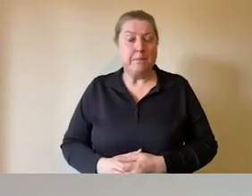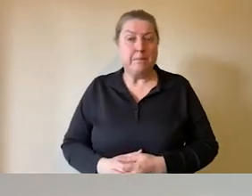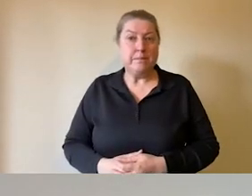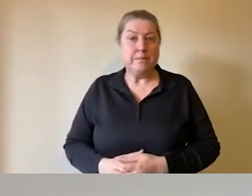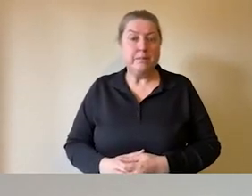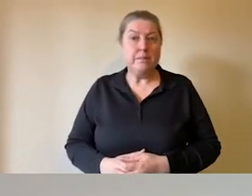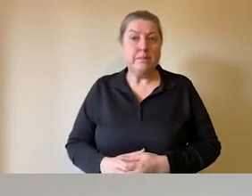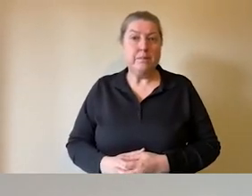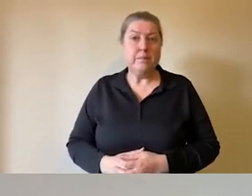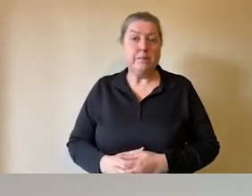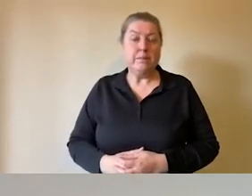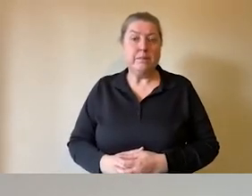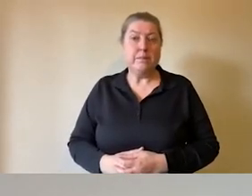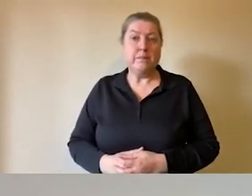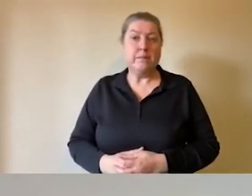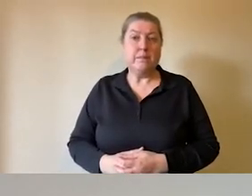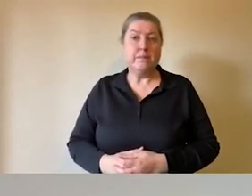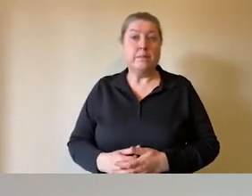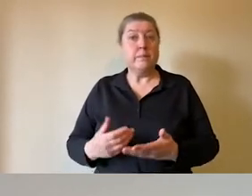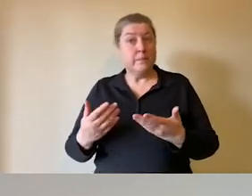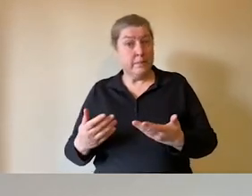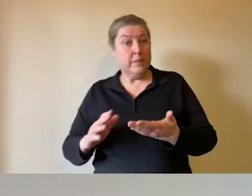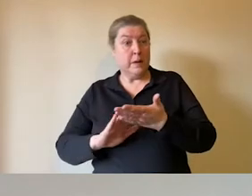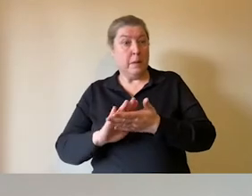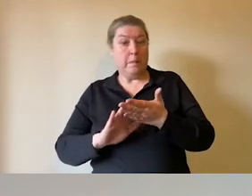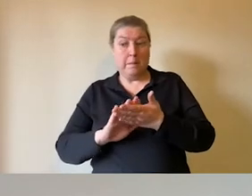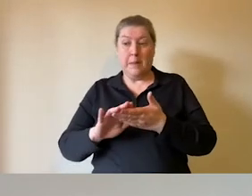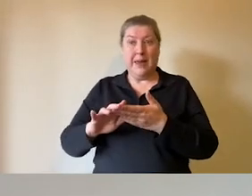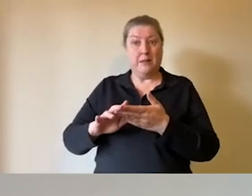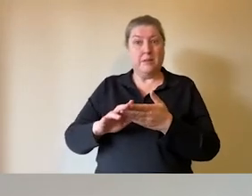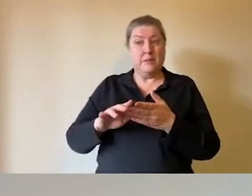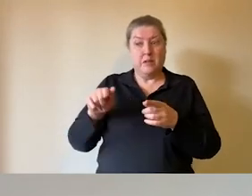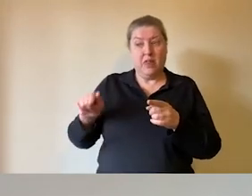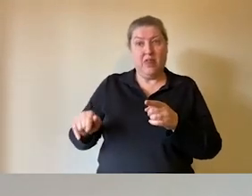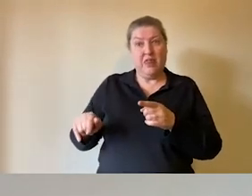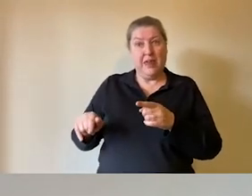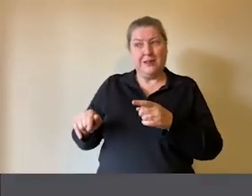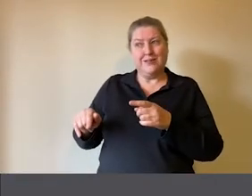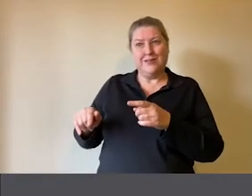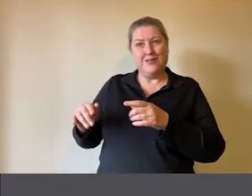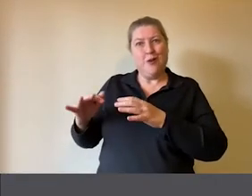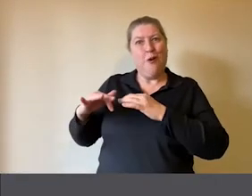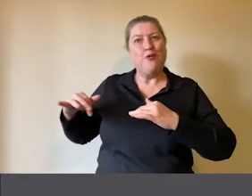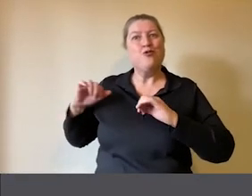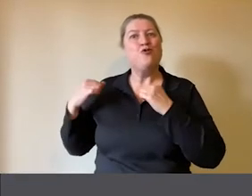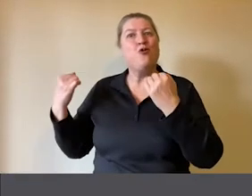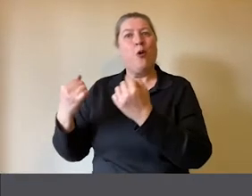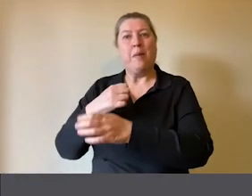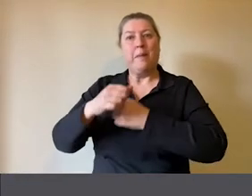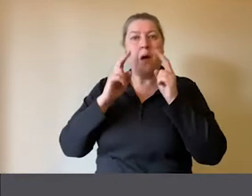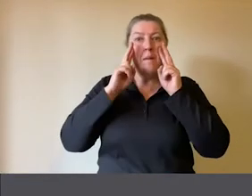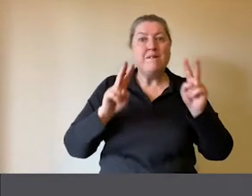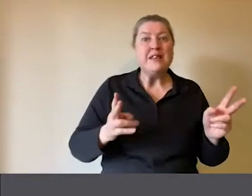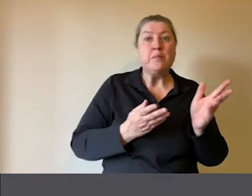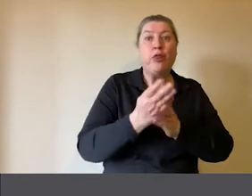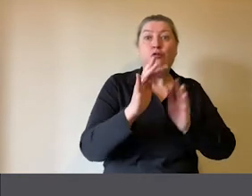It also means that you can make this audience visible on the website. For example,